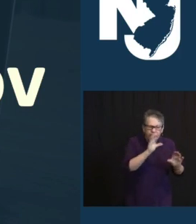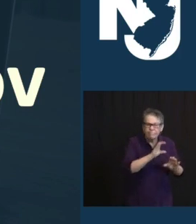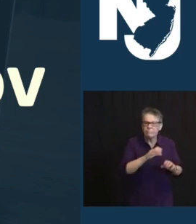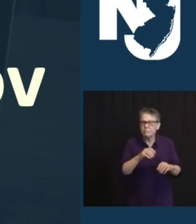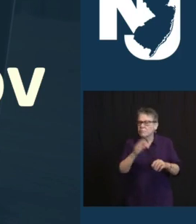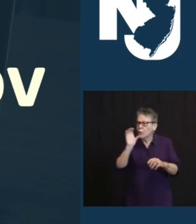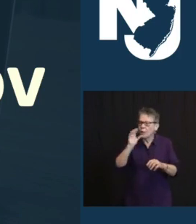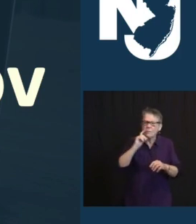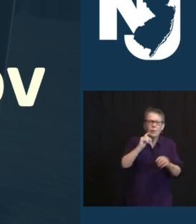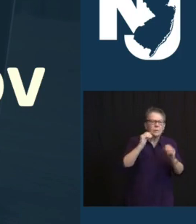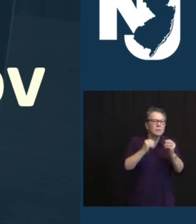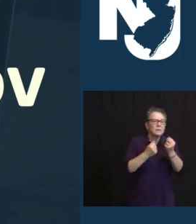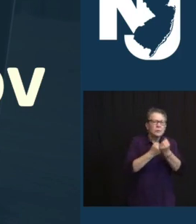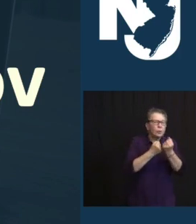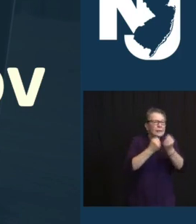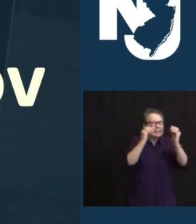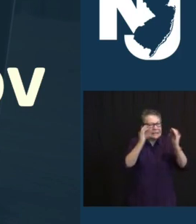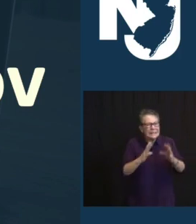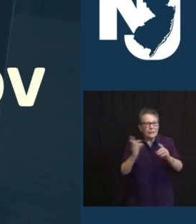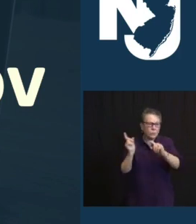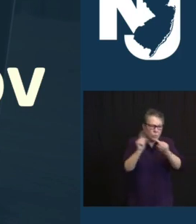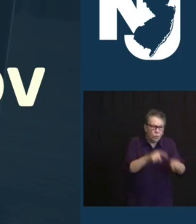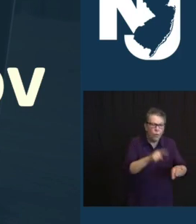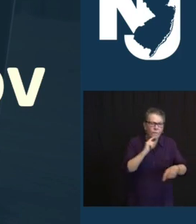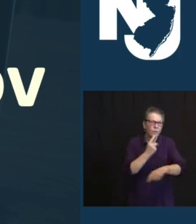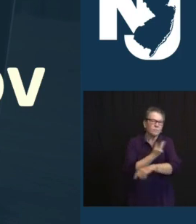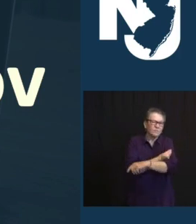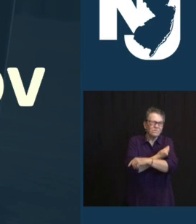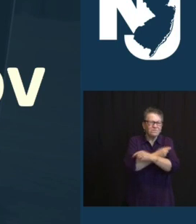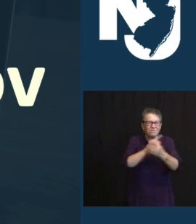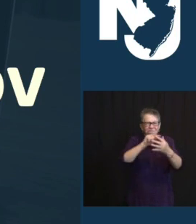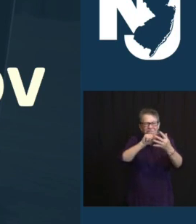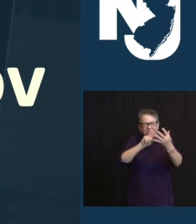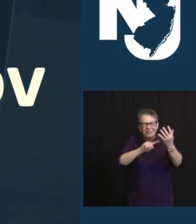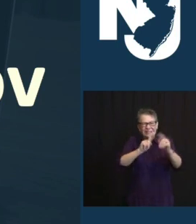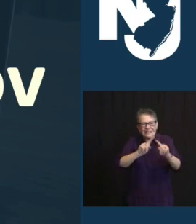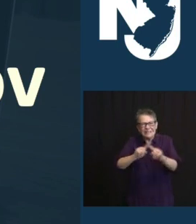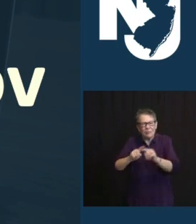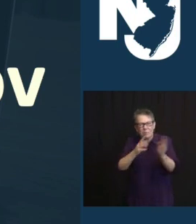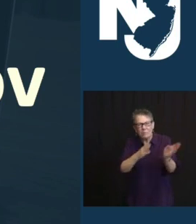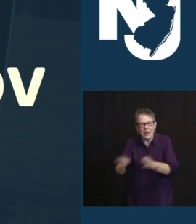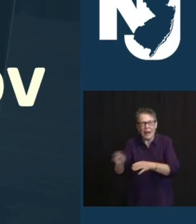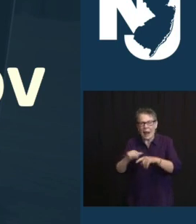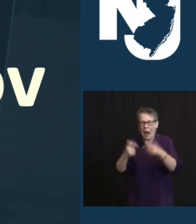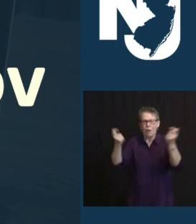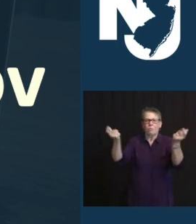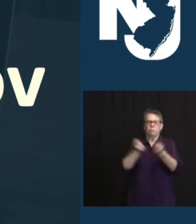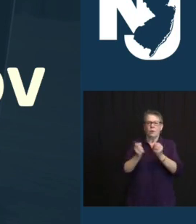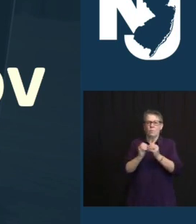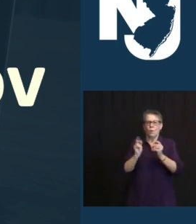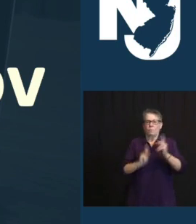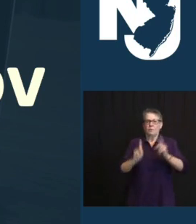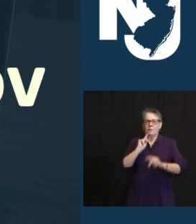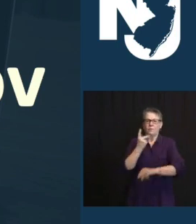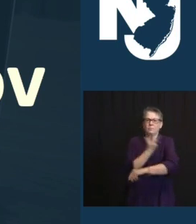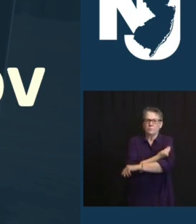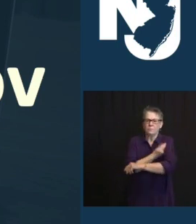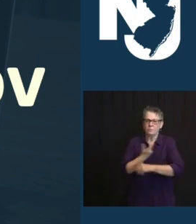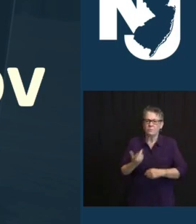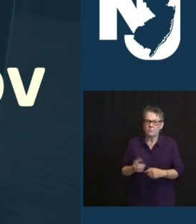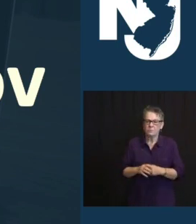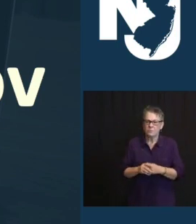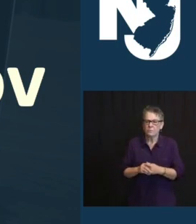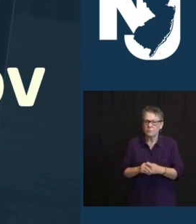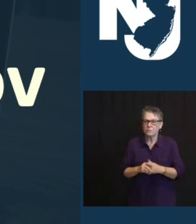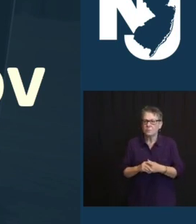ACROSS THE STATE, WE HAVE, AS WE'VE BEEN SAYING, JUST ABOUT 300 VACCINATION SITES OPEN AND SERVING RESIDENTS DEPENDENT UPON